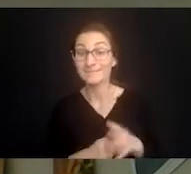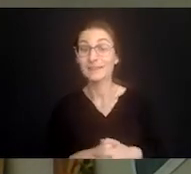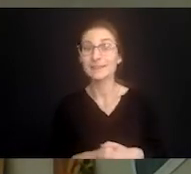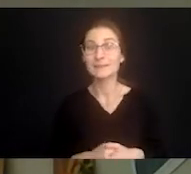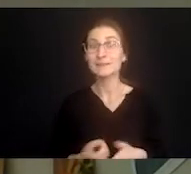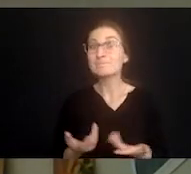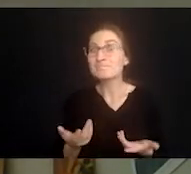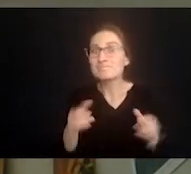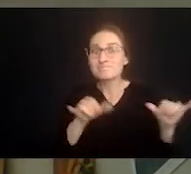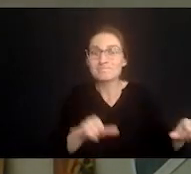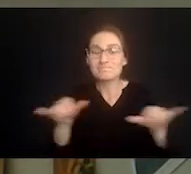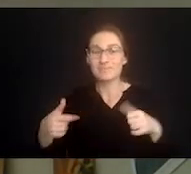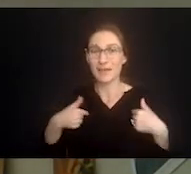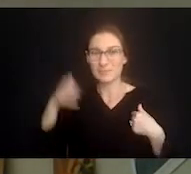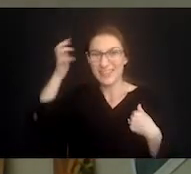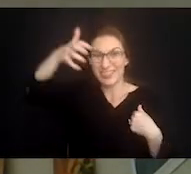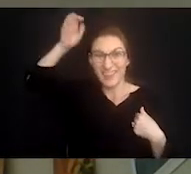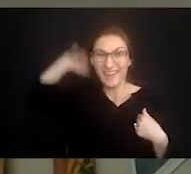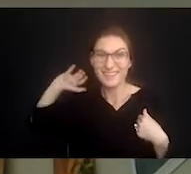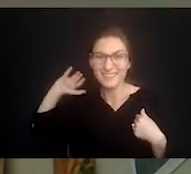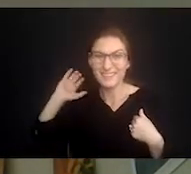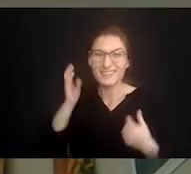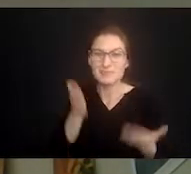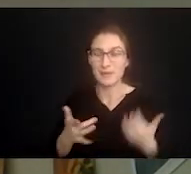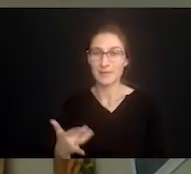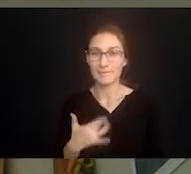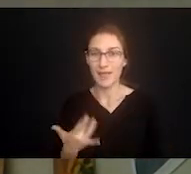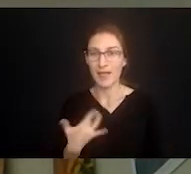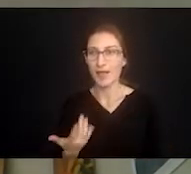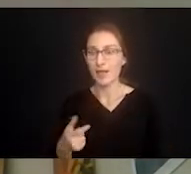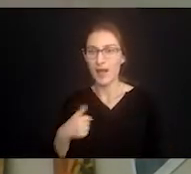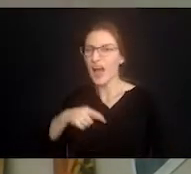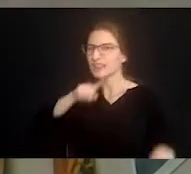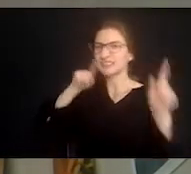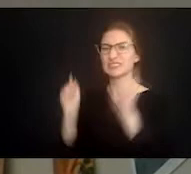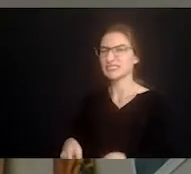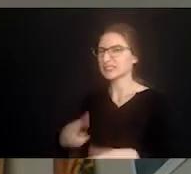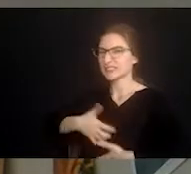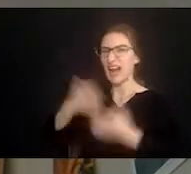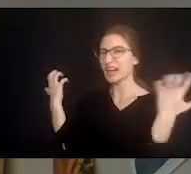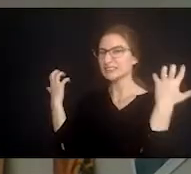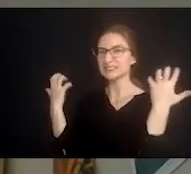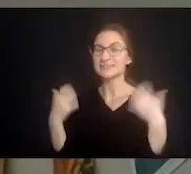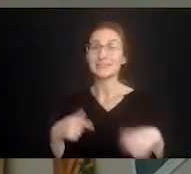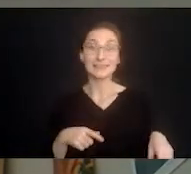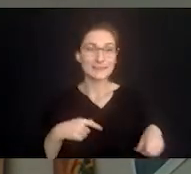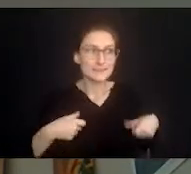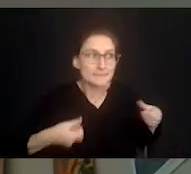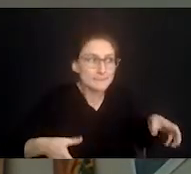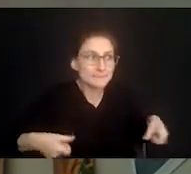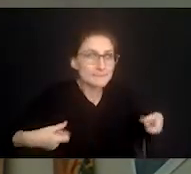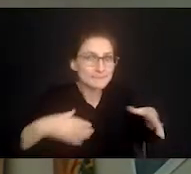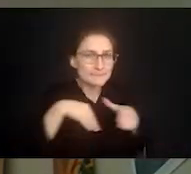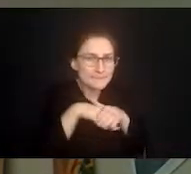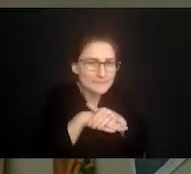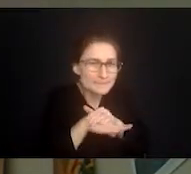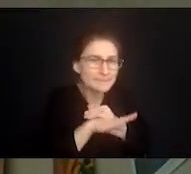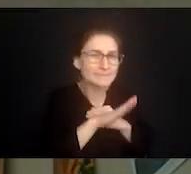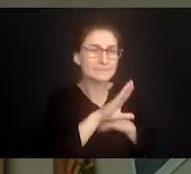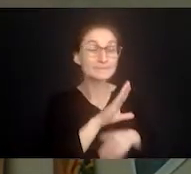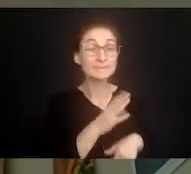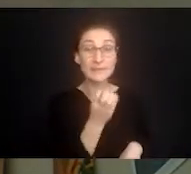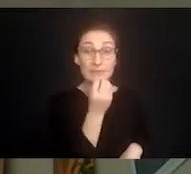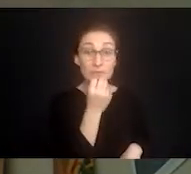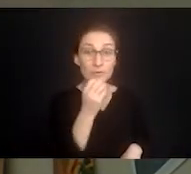were approaching a ravenous den of lions, which I'm sure is probably how he felt based on the way I'd reacted so far. He cautiously